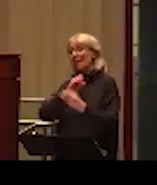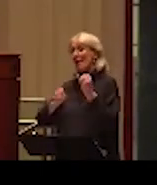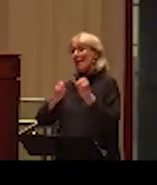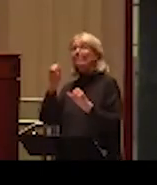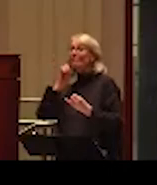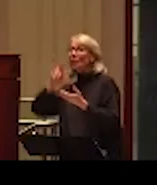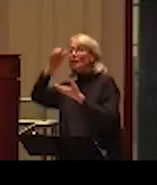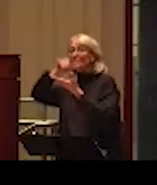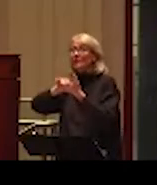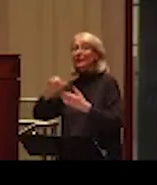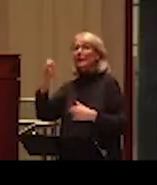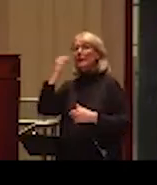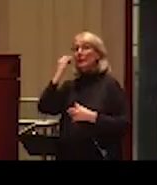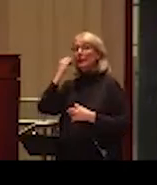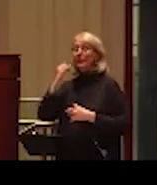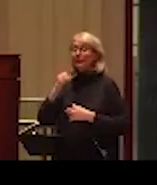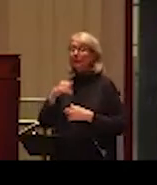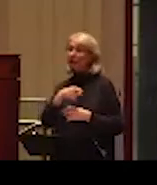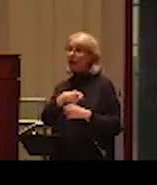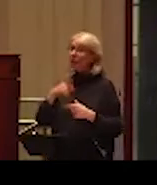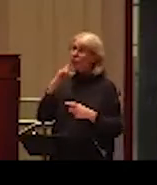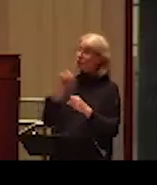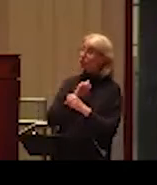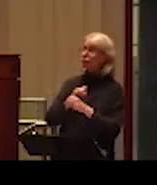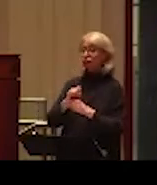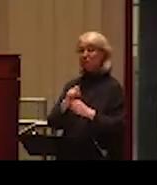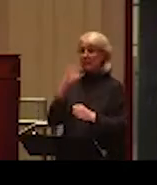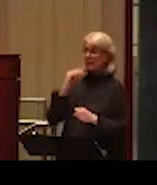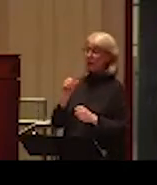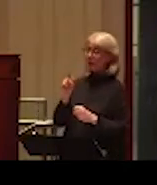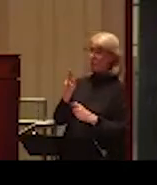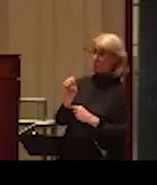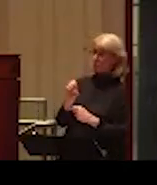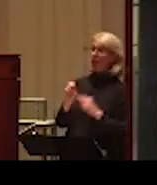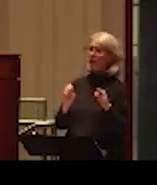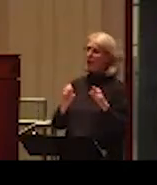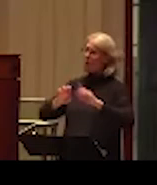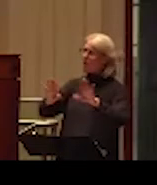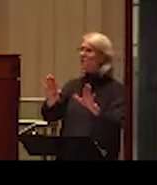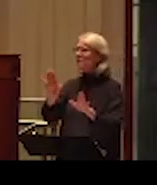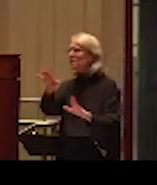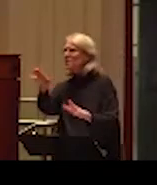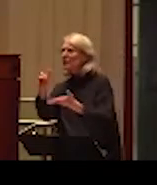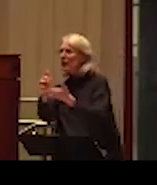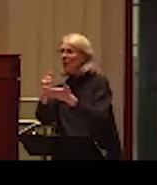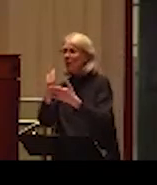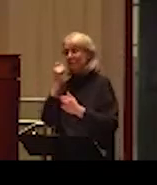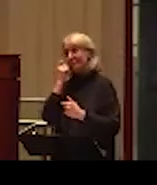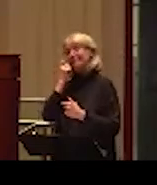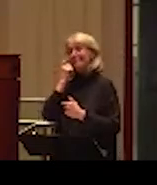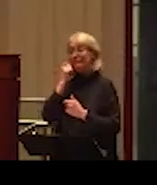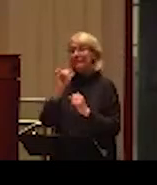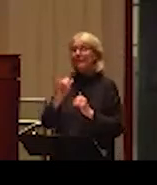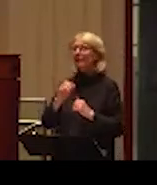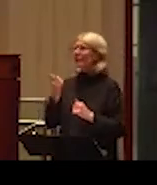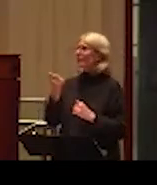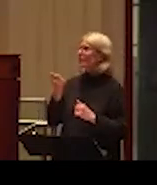if men were indeed abused, they would seek help or leave. And this is really interesting. It's like deja vu. In the early